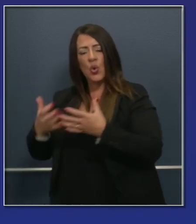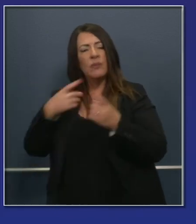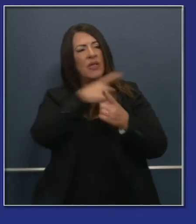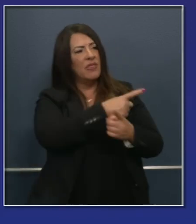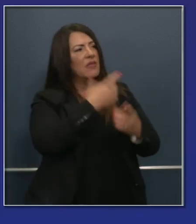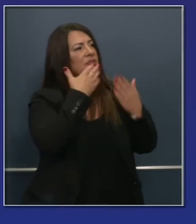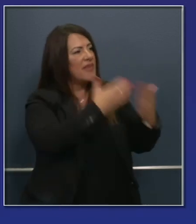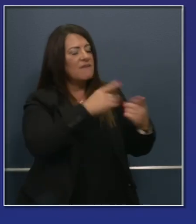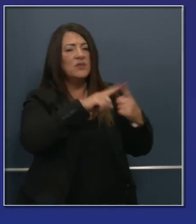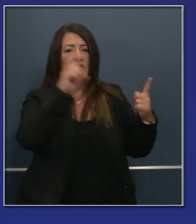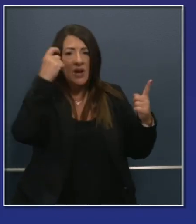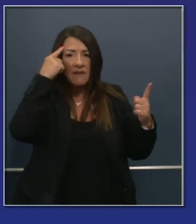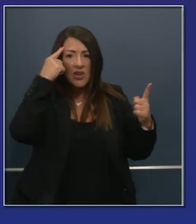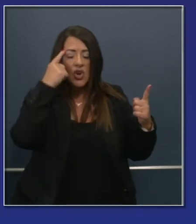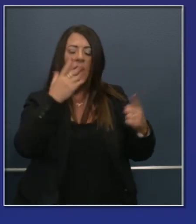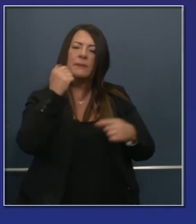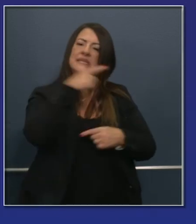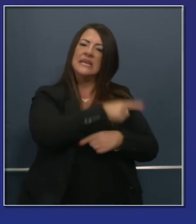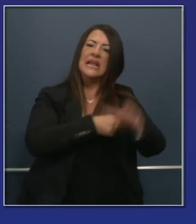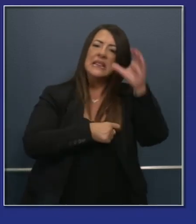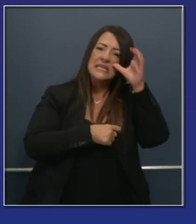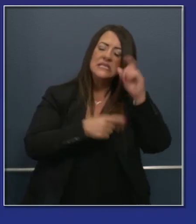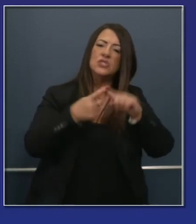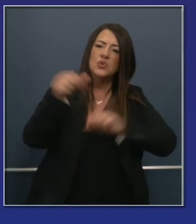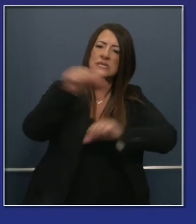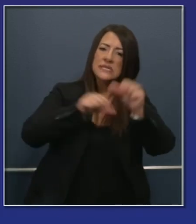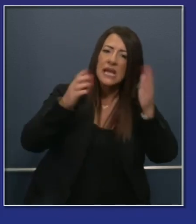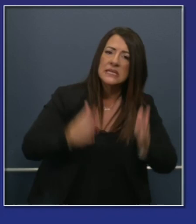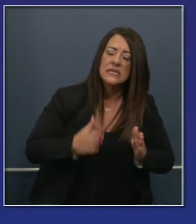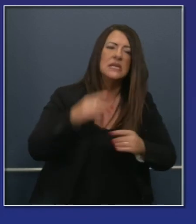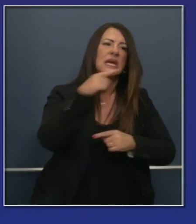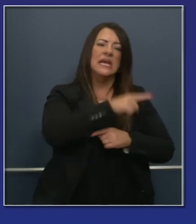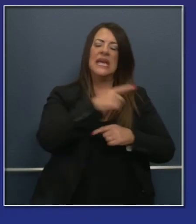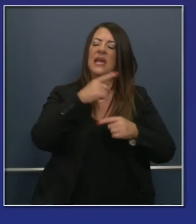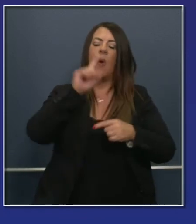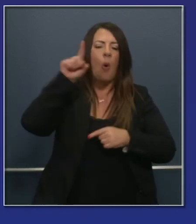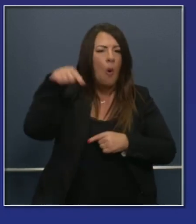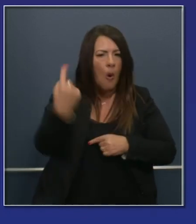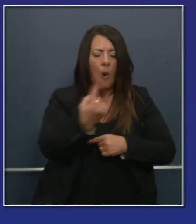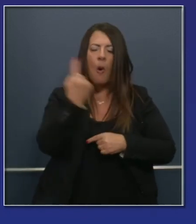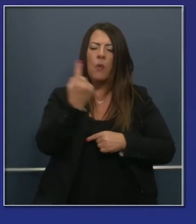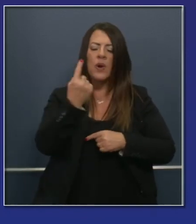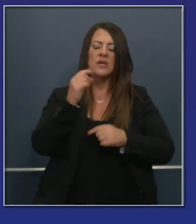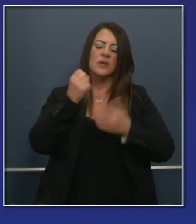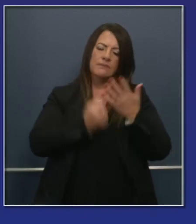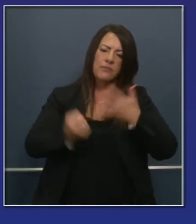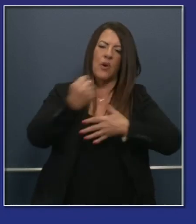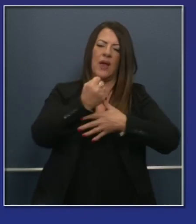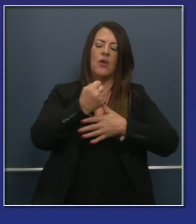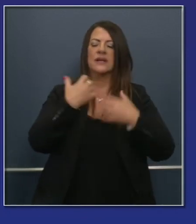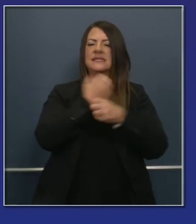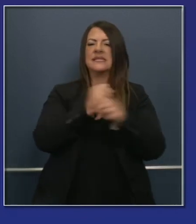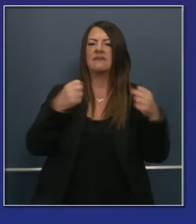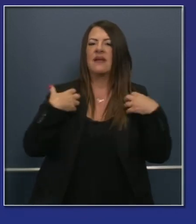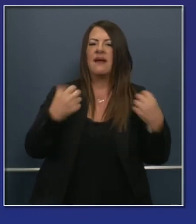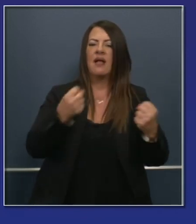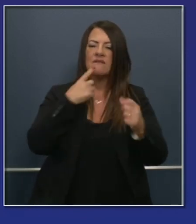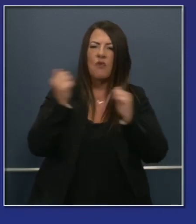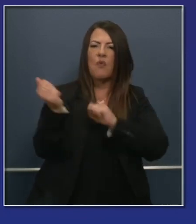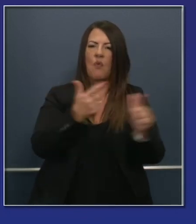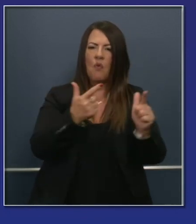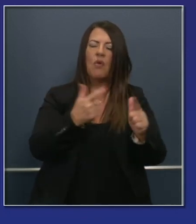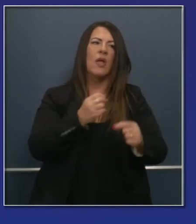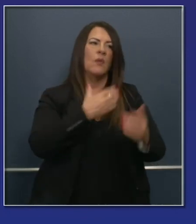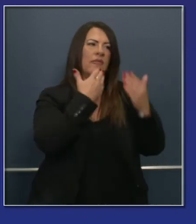scientists, puts public health first, and is willing to put together a bipartisan economic task